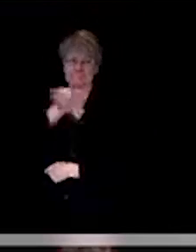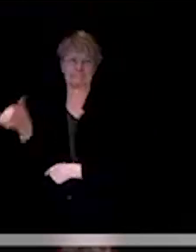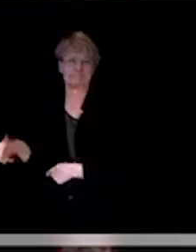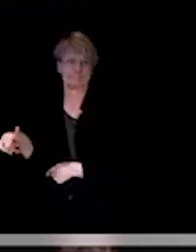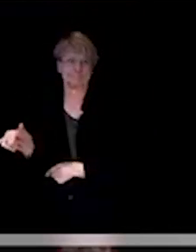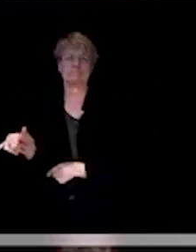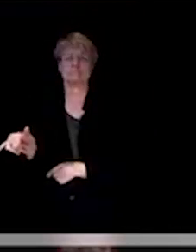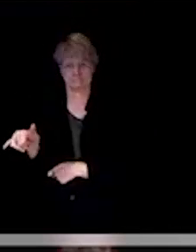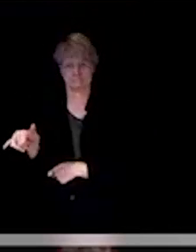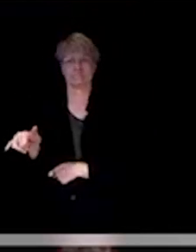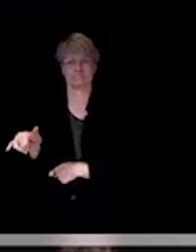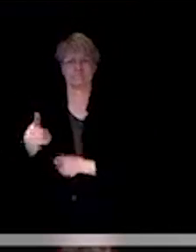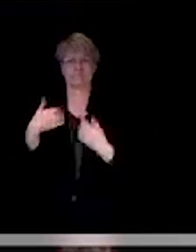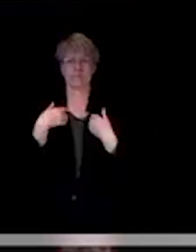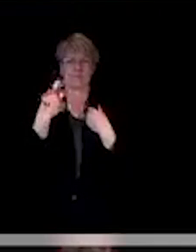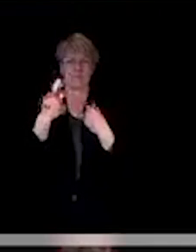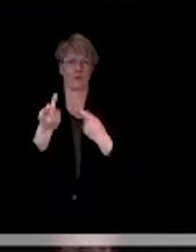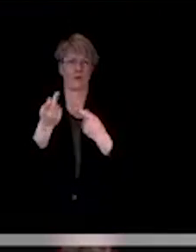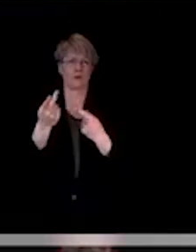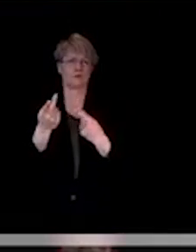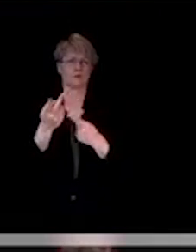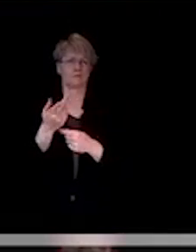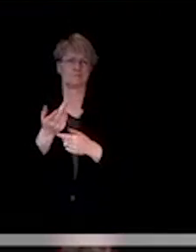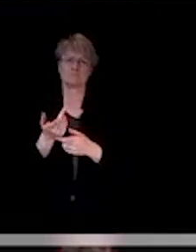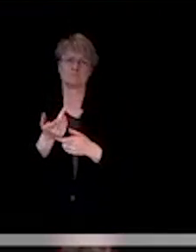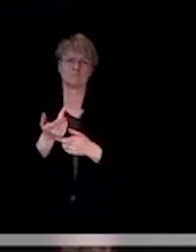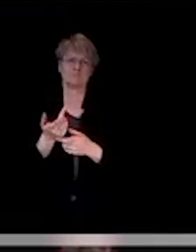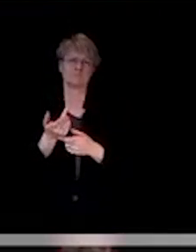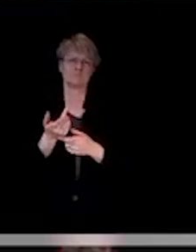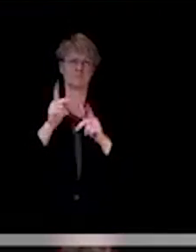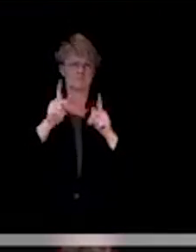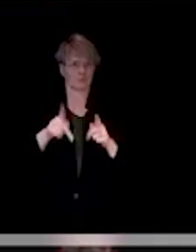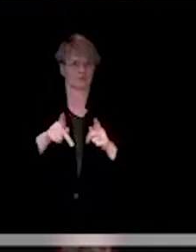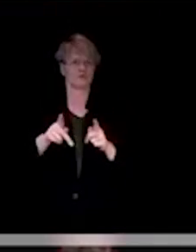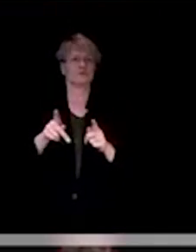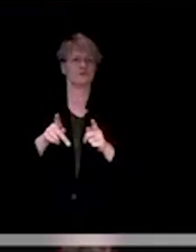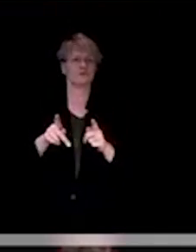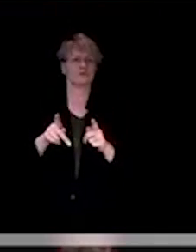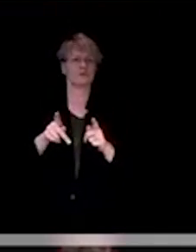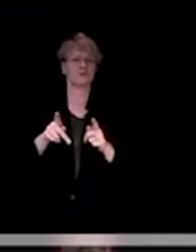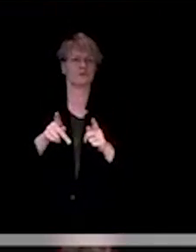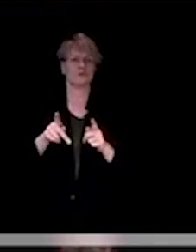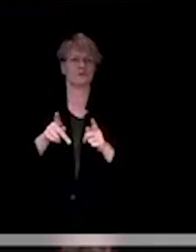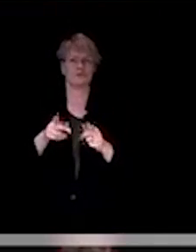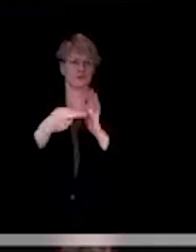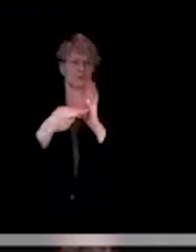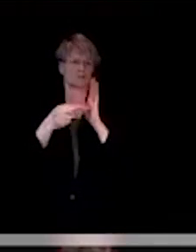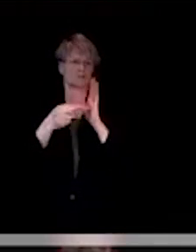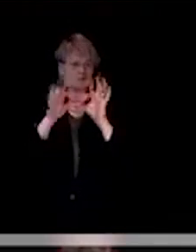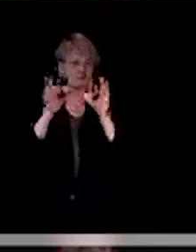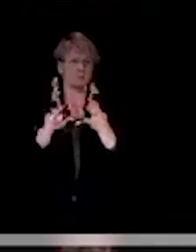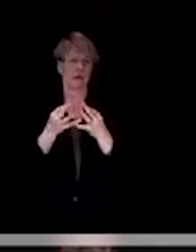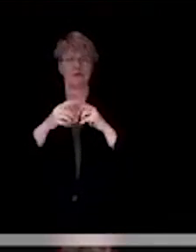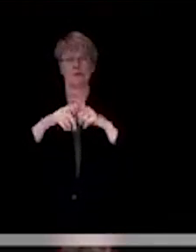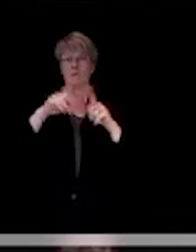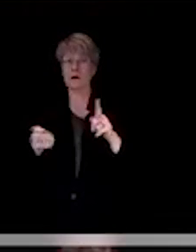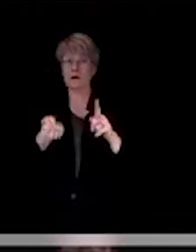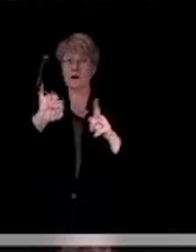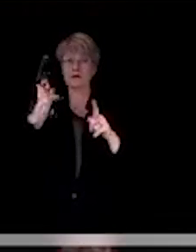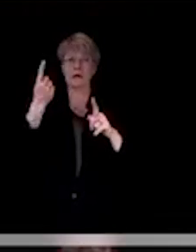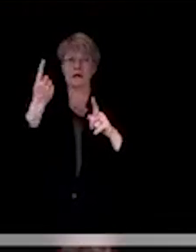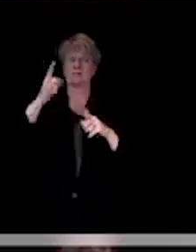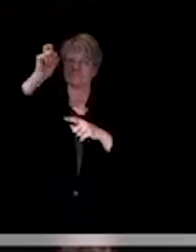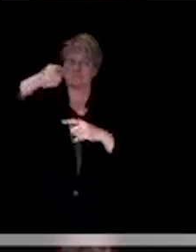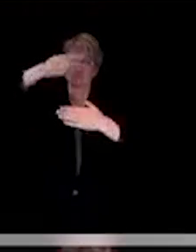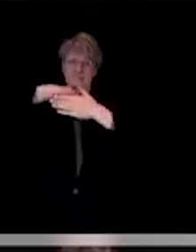the rest of the family. Everybody gets screened when they come into the hospital. Everybody's still being funneled through the main entrances. So,